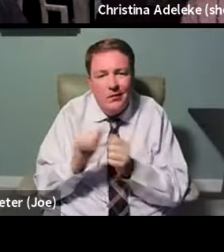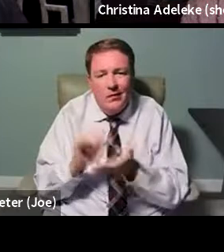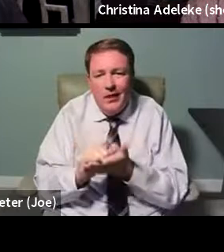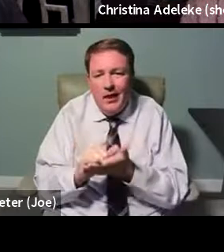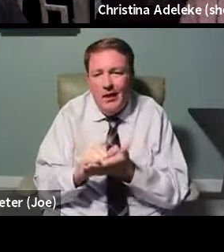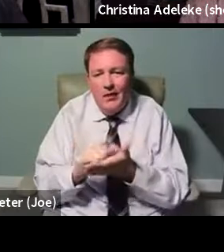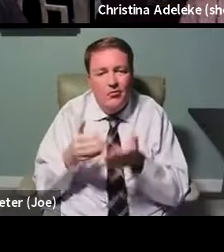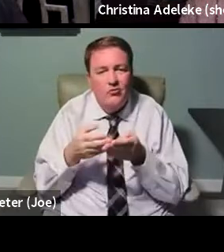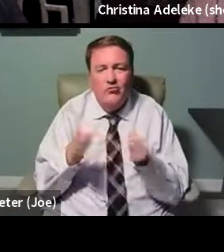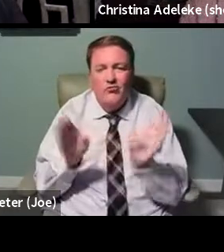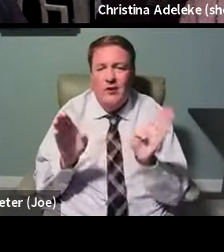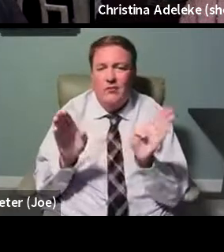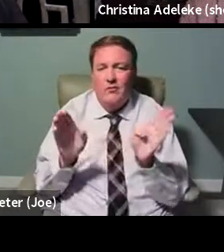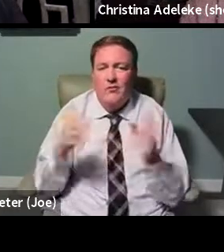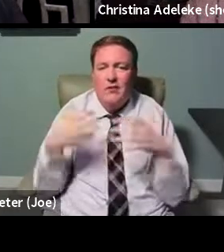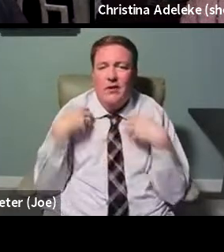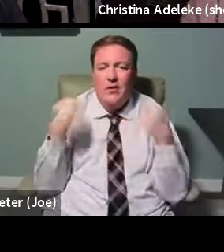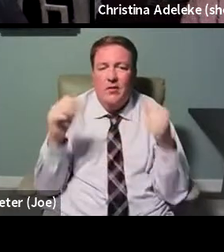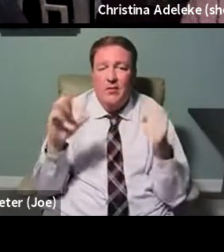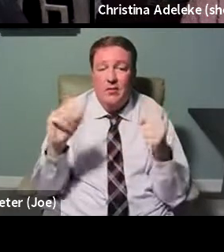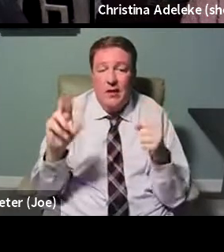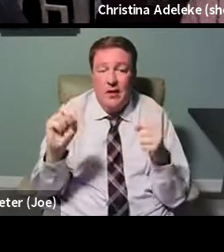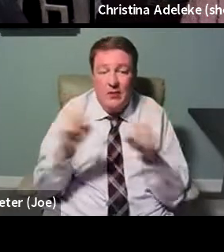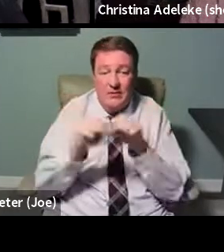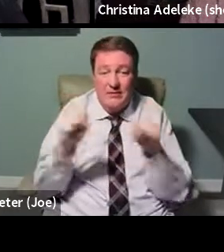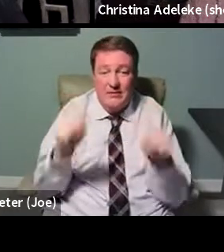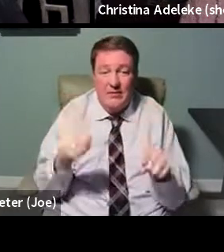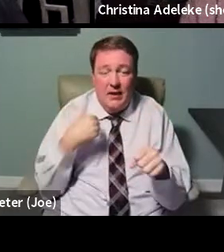and how widespread that issue is?